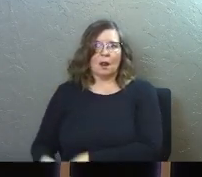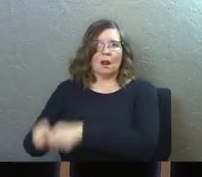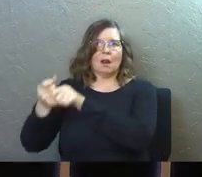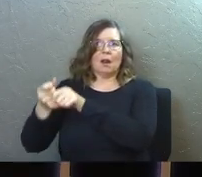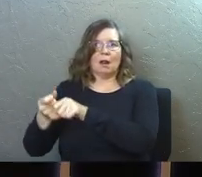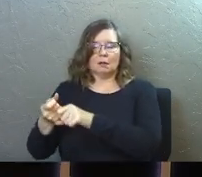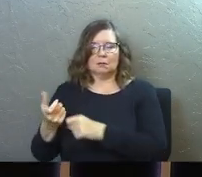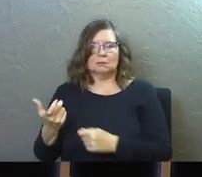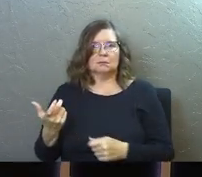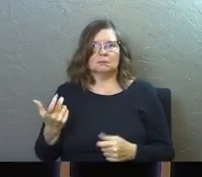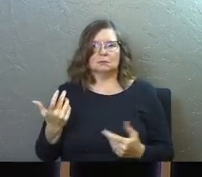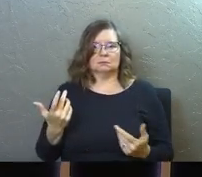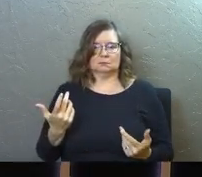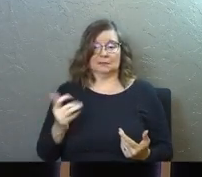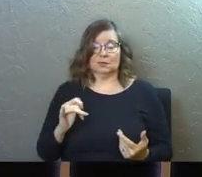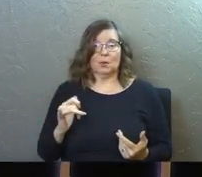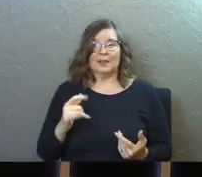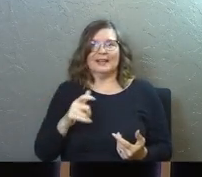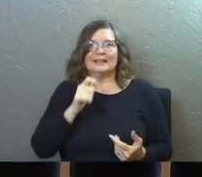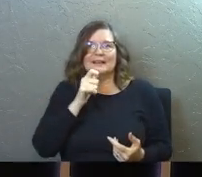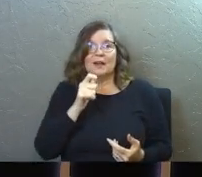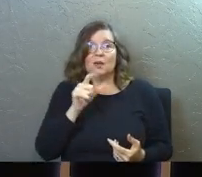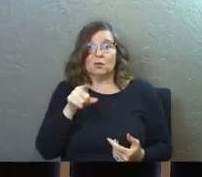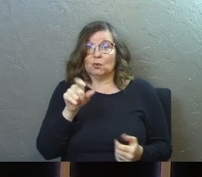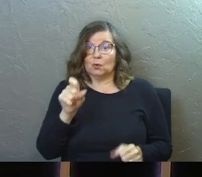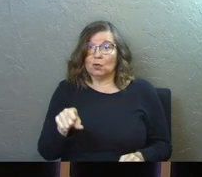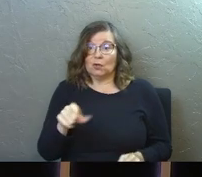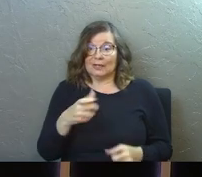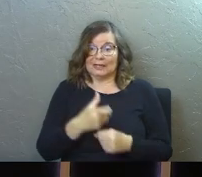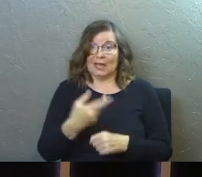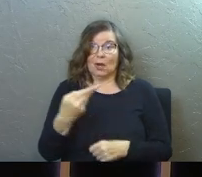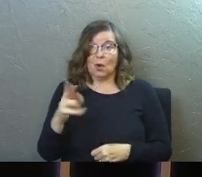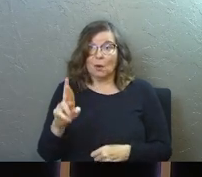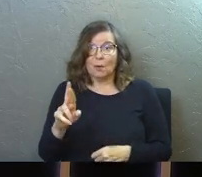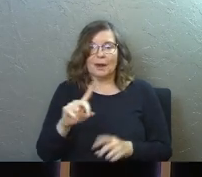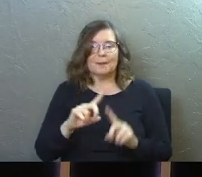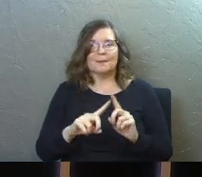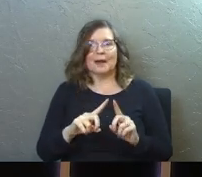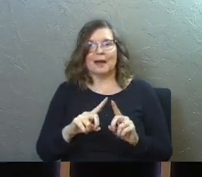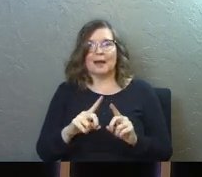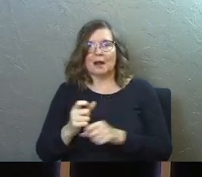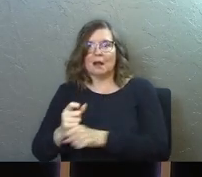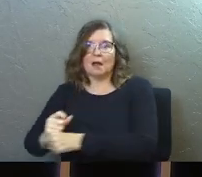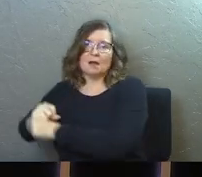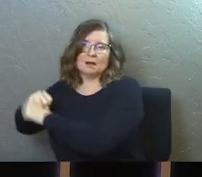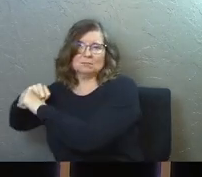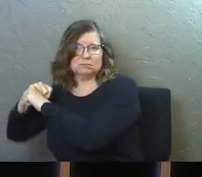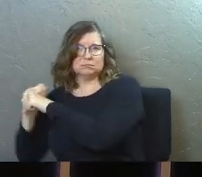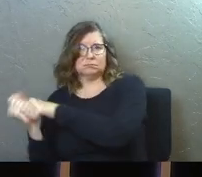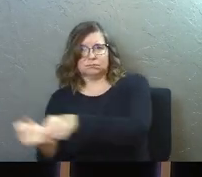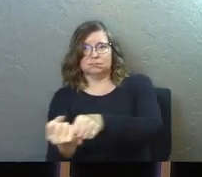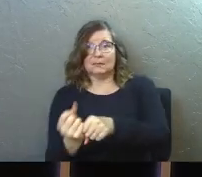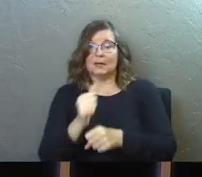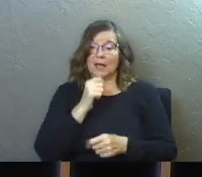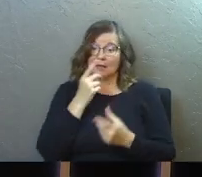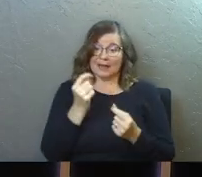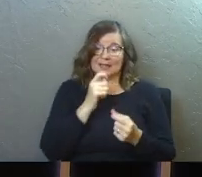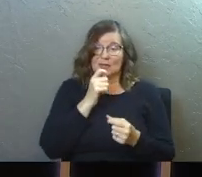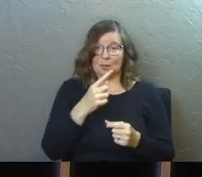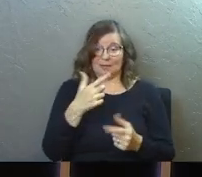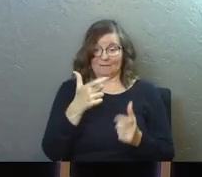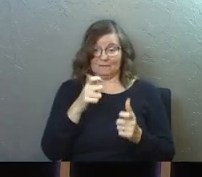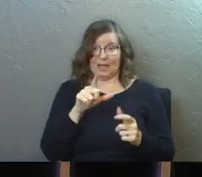So what are the chances? Like, not only that you could get a home run, but execute a swing, definitely going to not deal with a